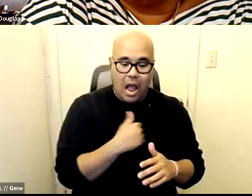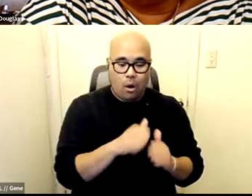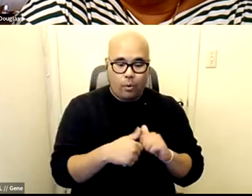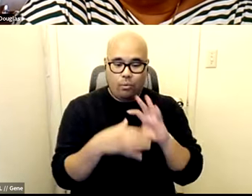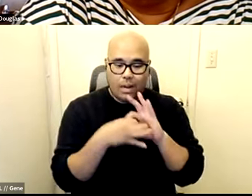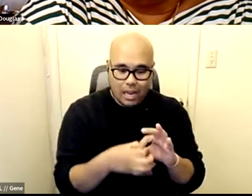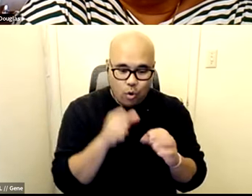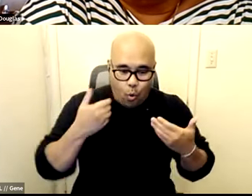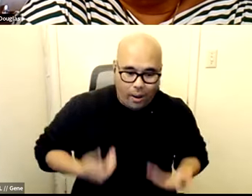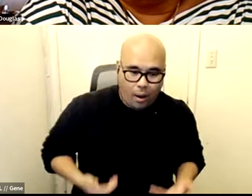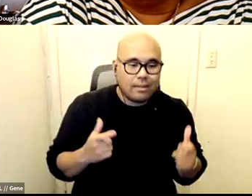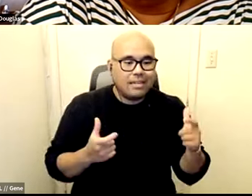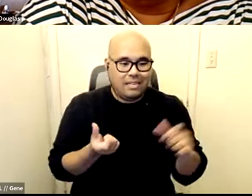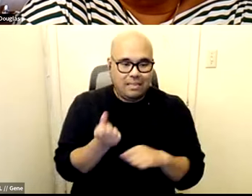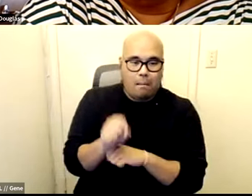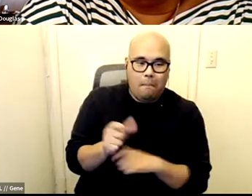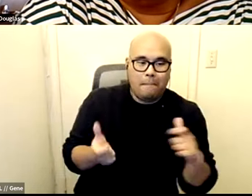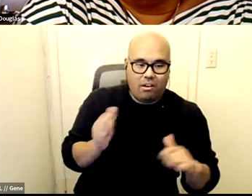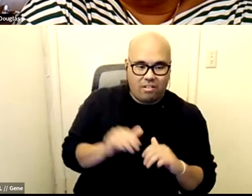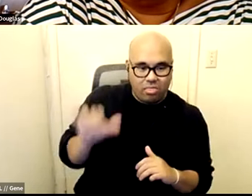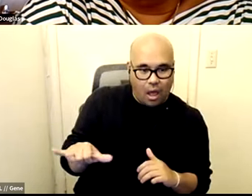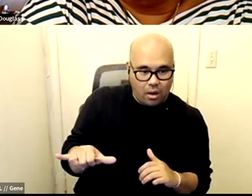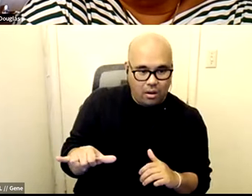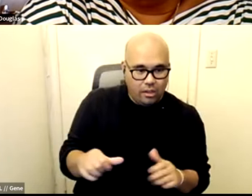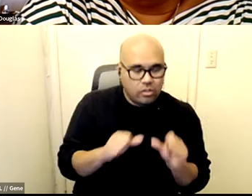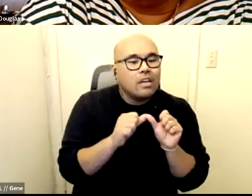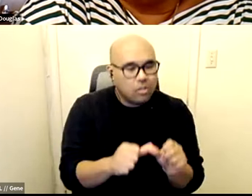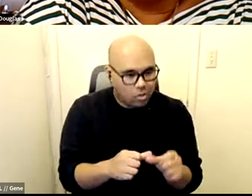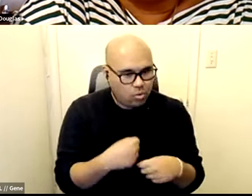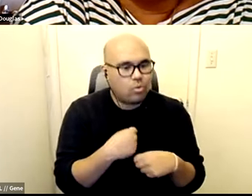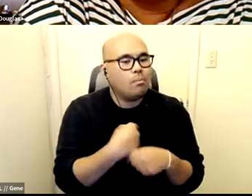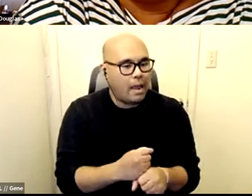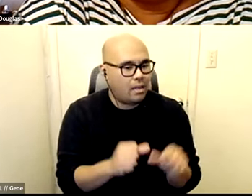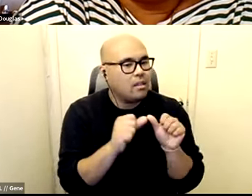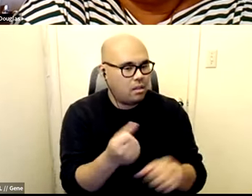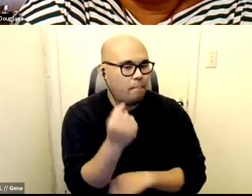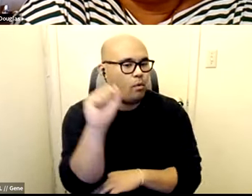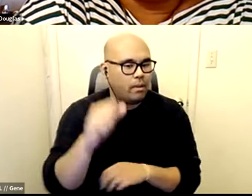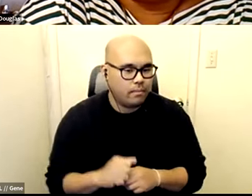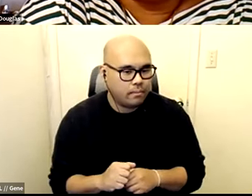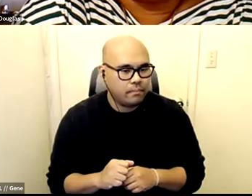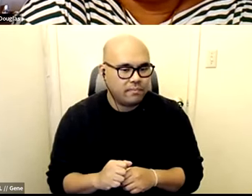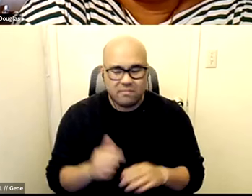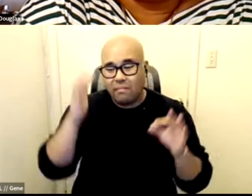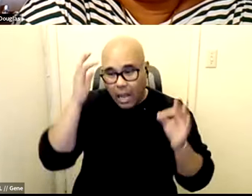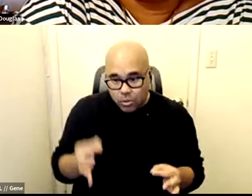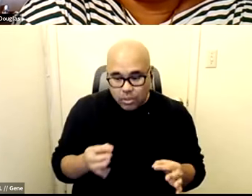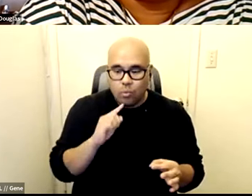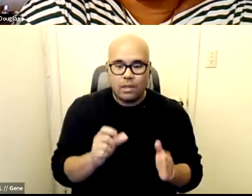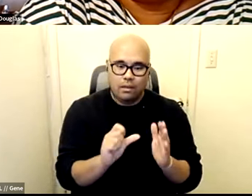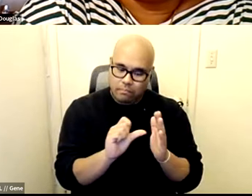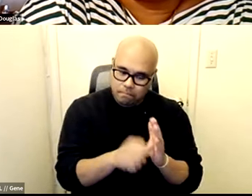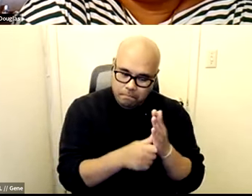continue to to build that through building movement as other folks were saying absolutely reinforcing people's humanity